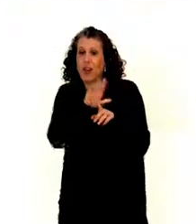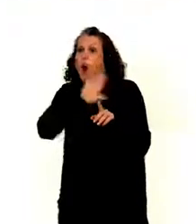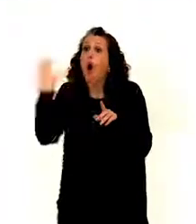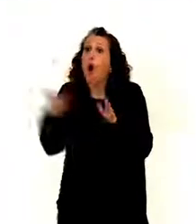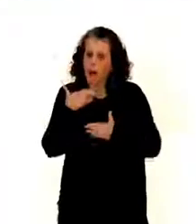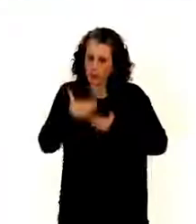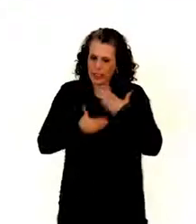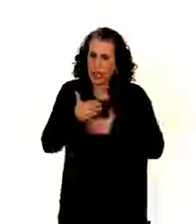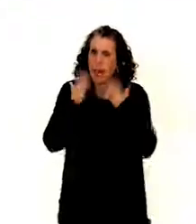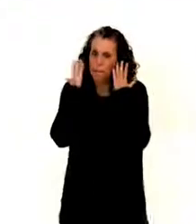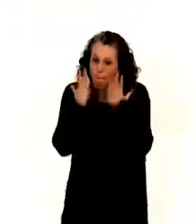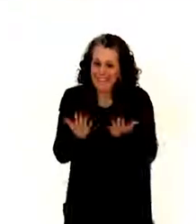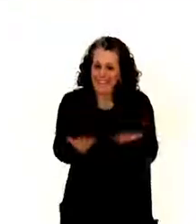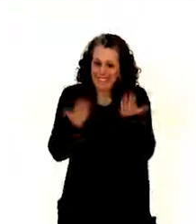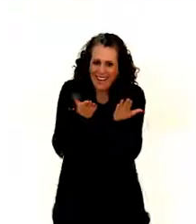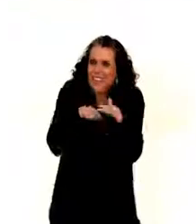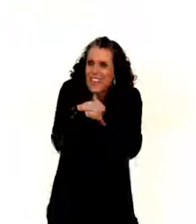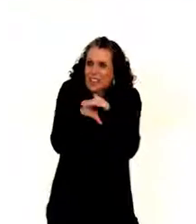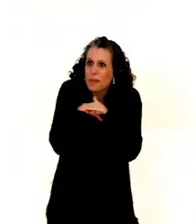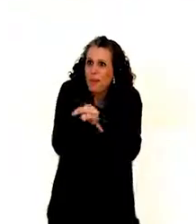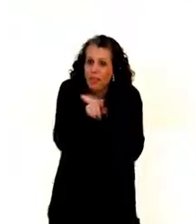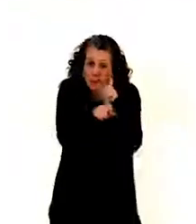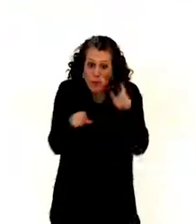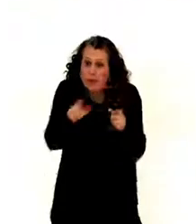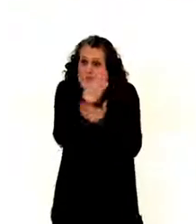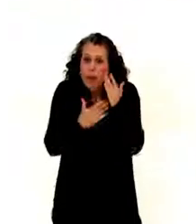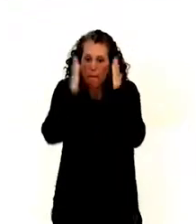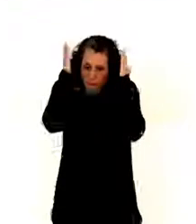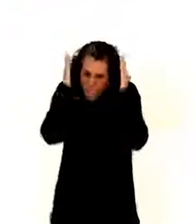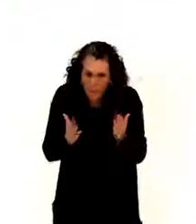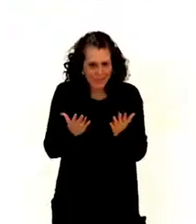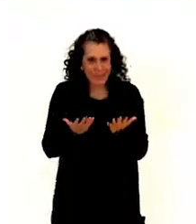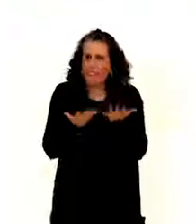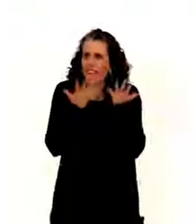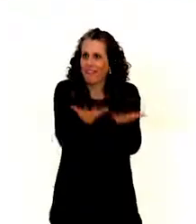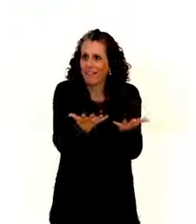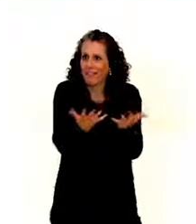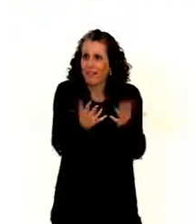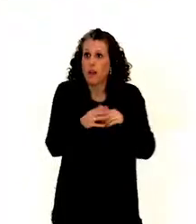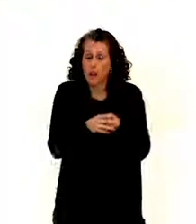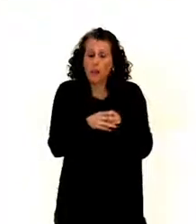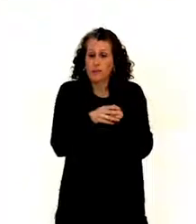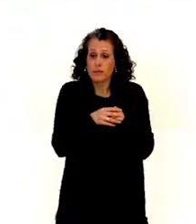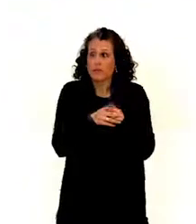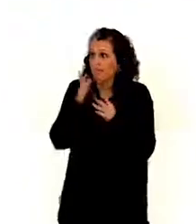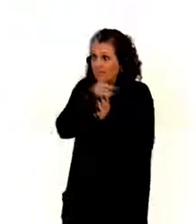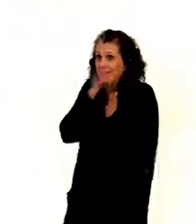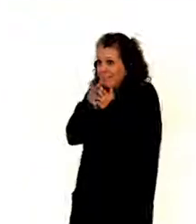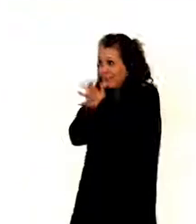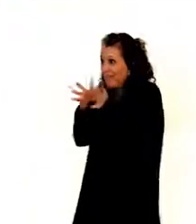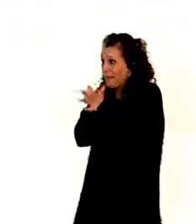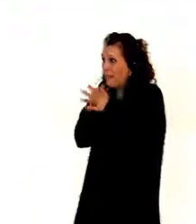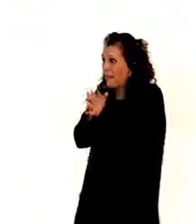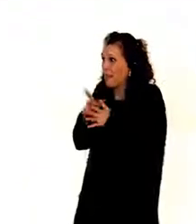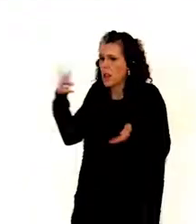be conducted in a manner that is accessible to persons with disabilities and is not discriminatory. So she said, well, if you don't, they were